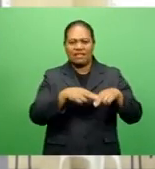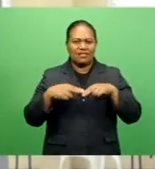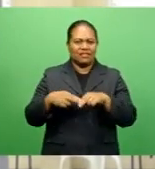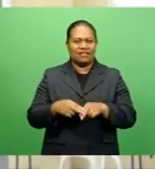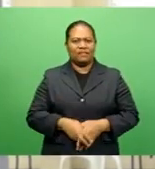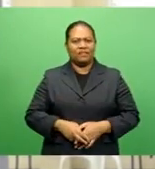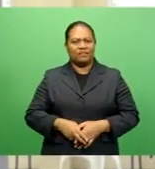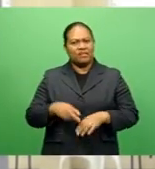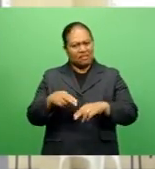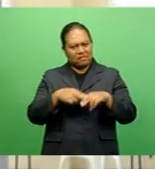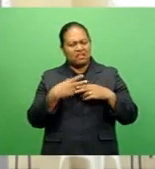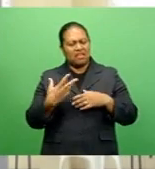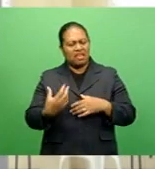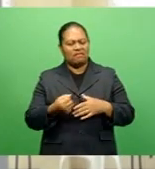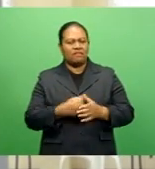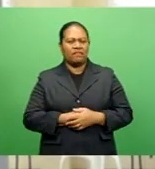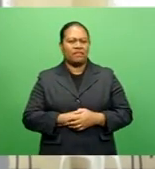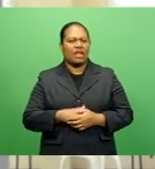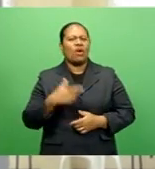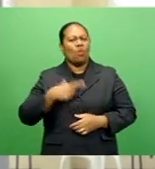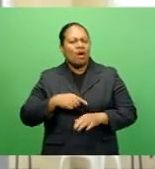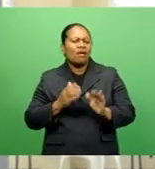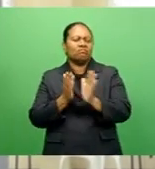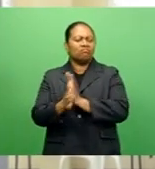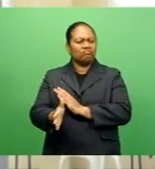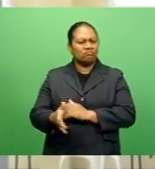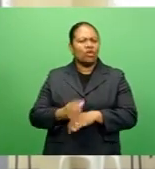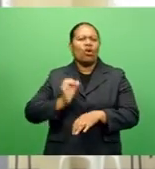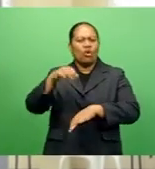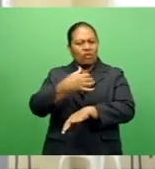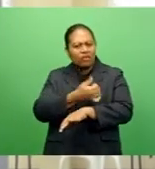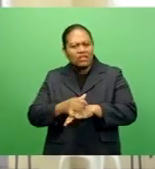in Fiji. Whilst they go overseas and join a club,